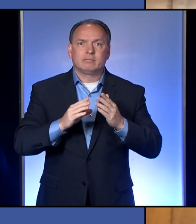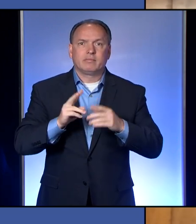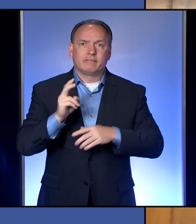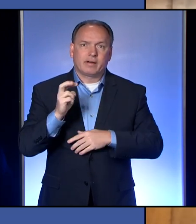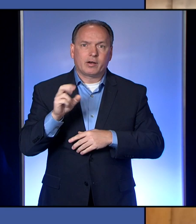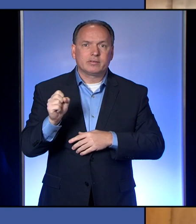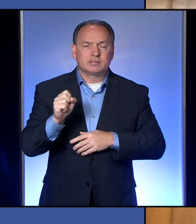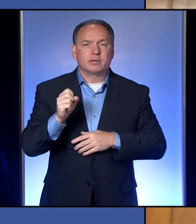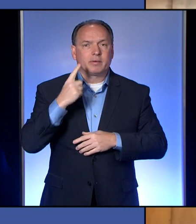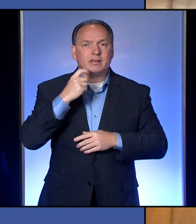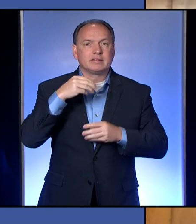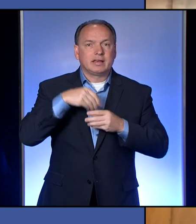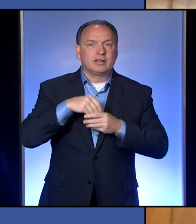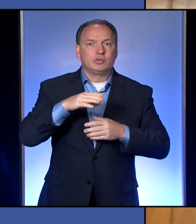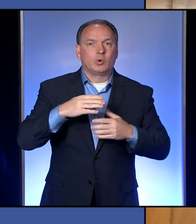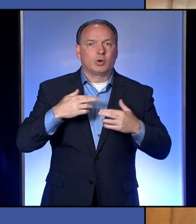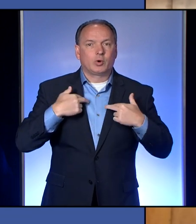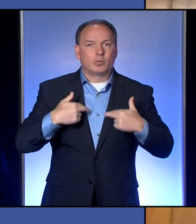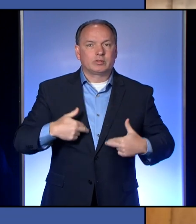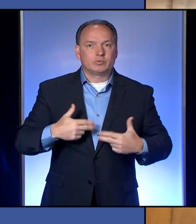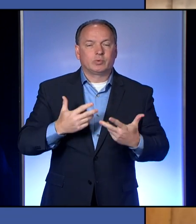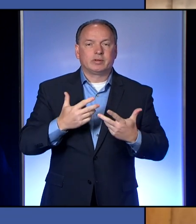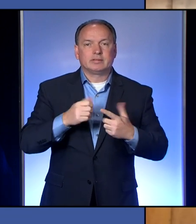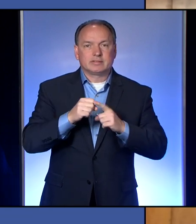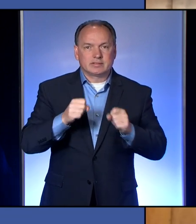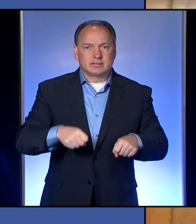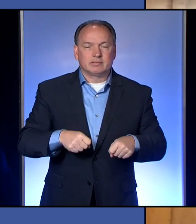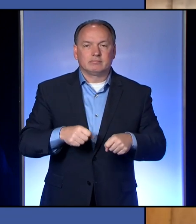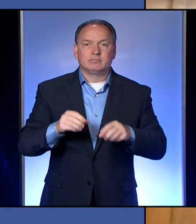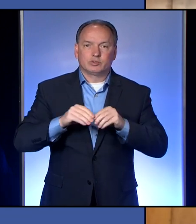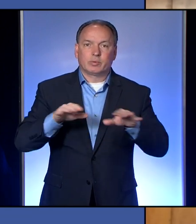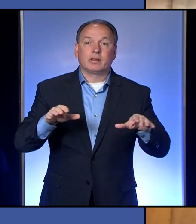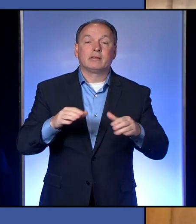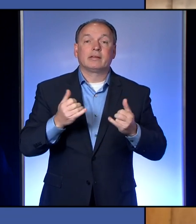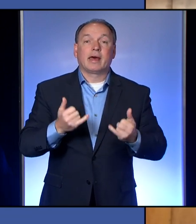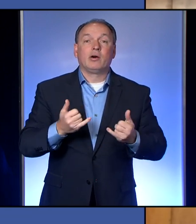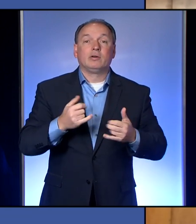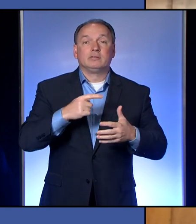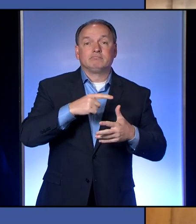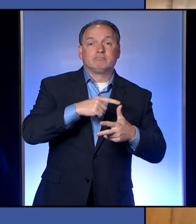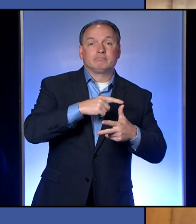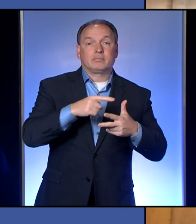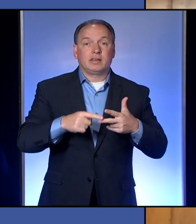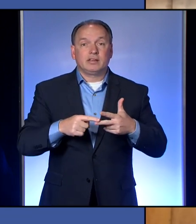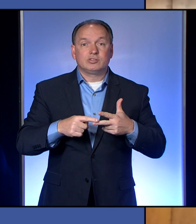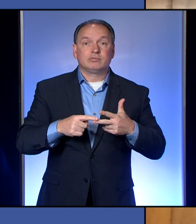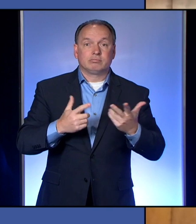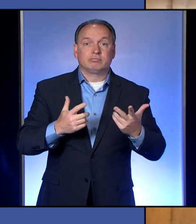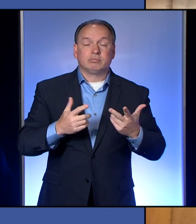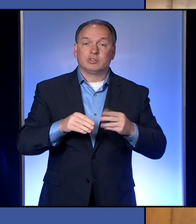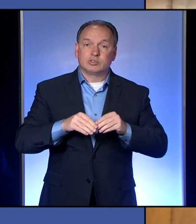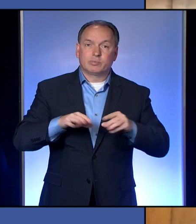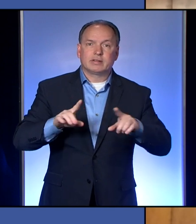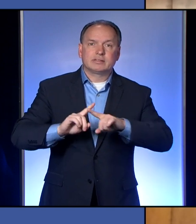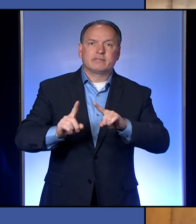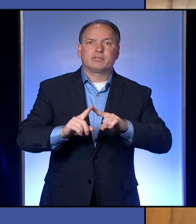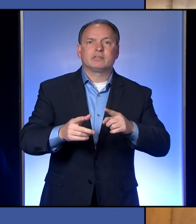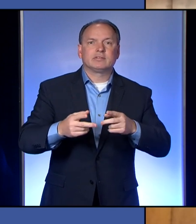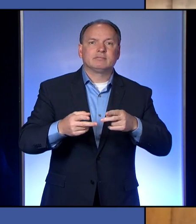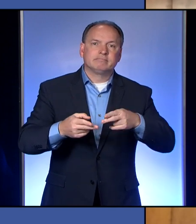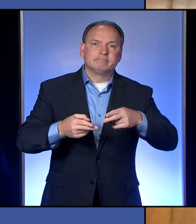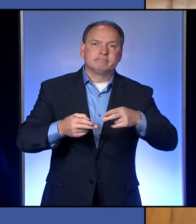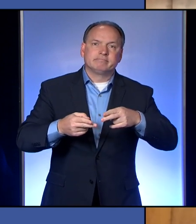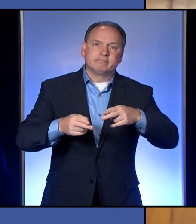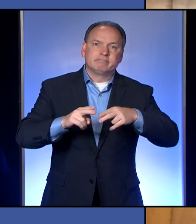because they're in your respiratory tract and they're spreading. Now, each of these mechanisms spreads different amount of viruses,